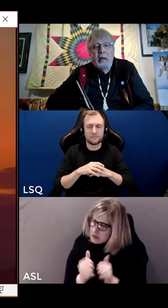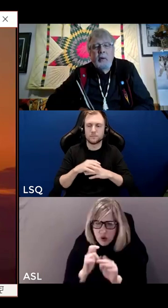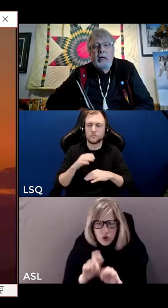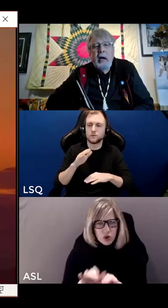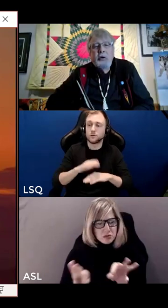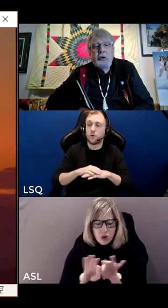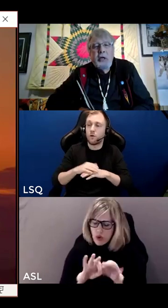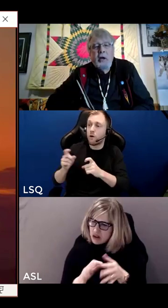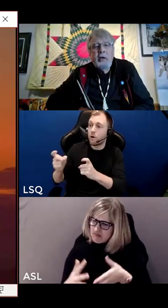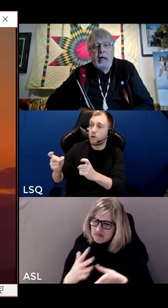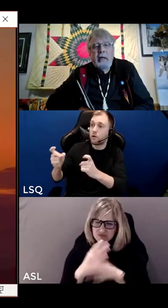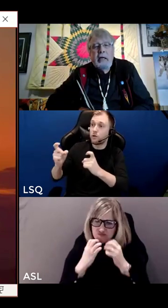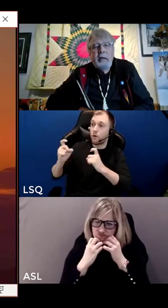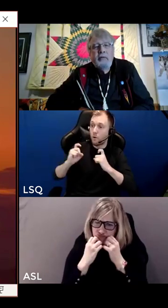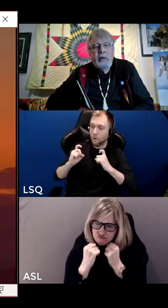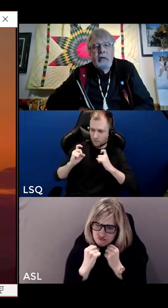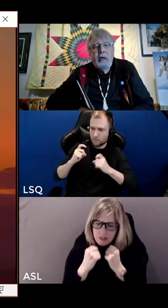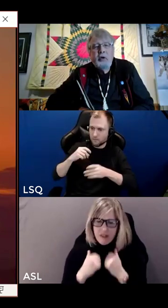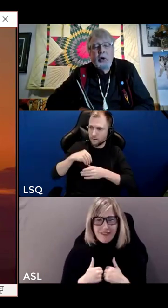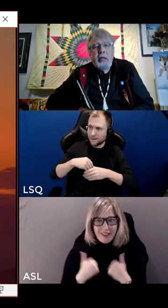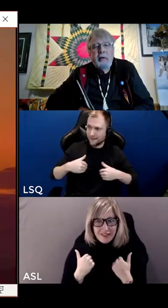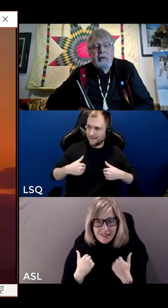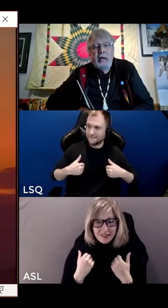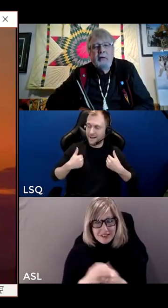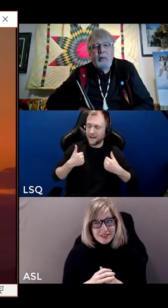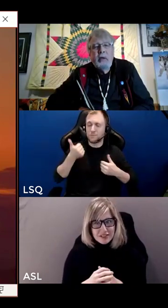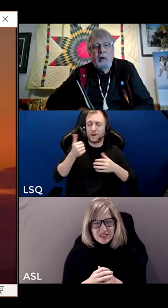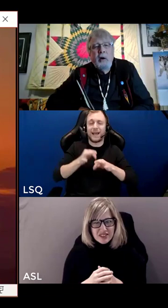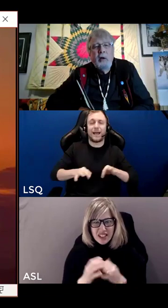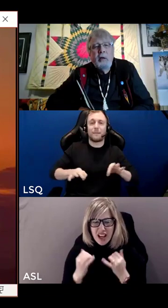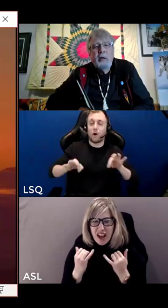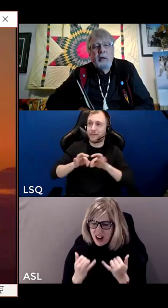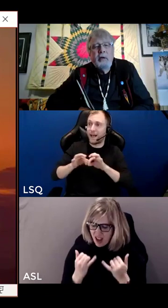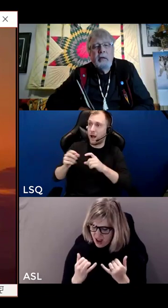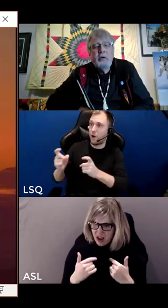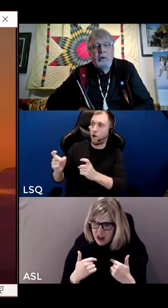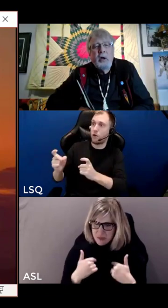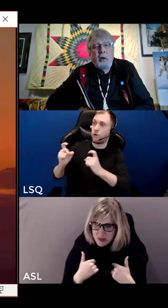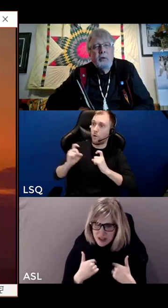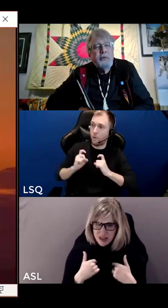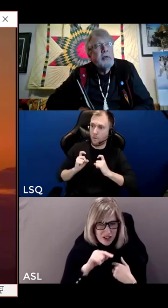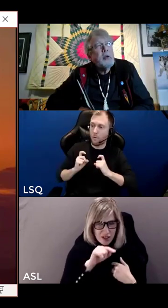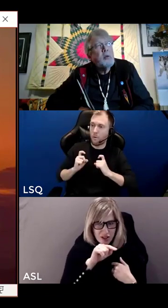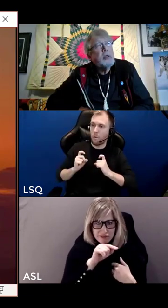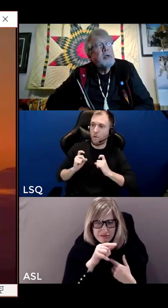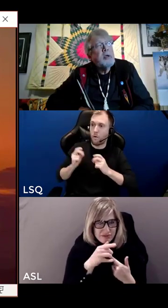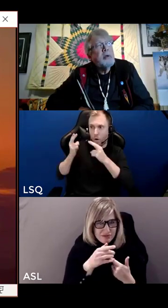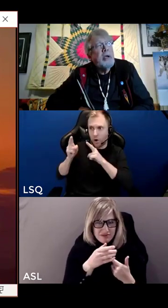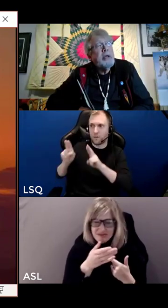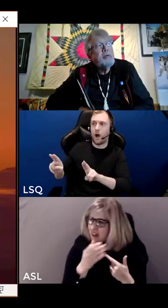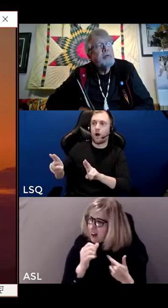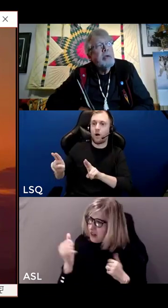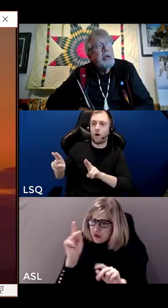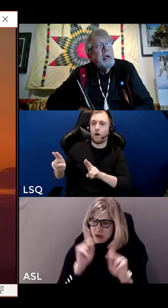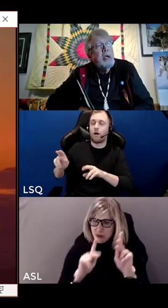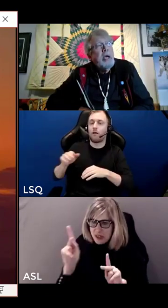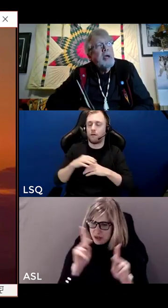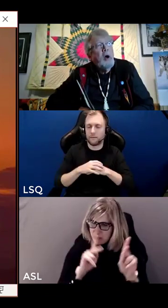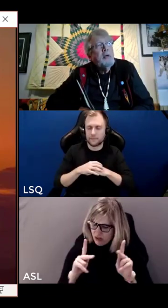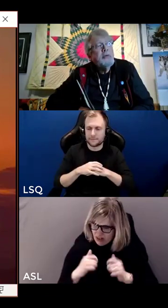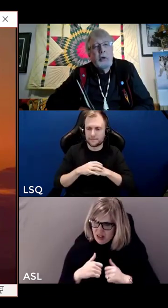And that we now share that life in a journey of life with all of each, the all of human, the human race